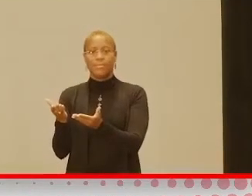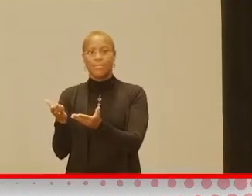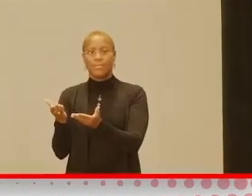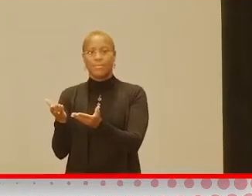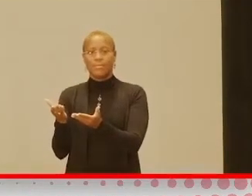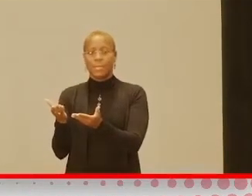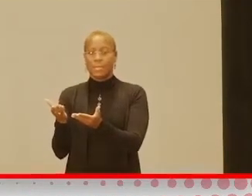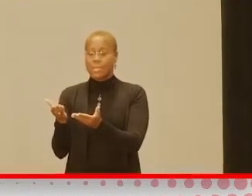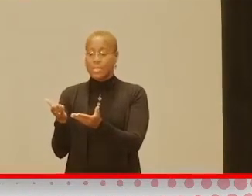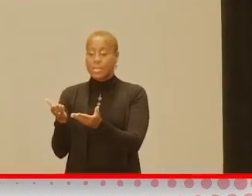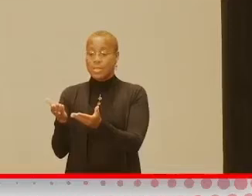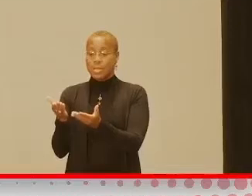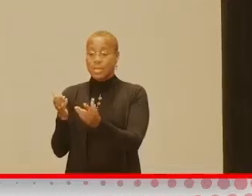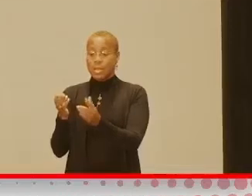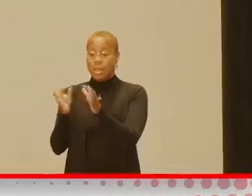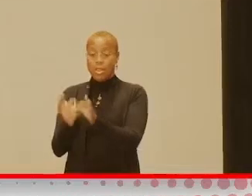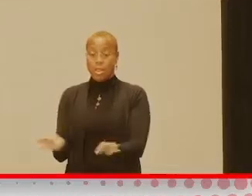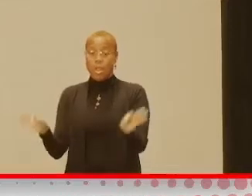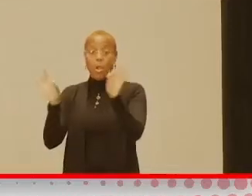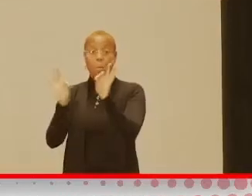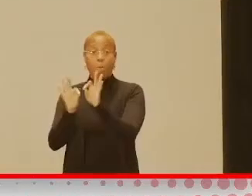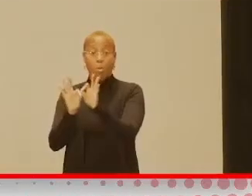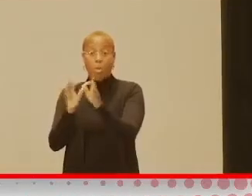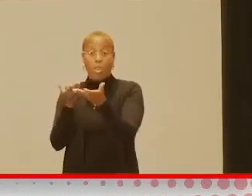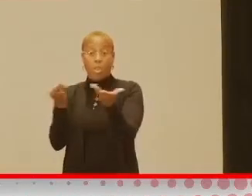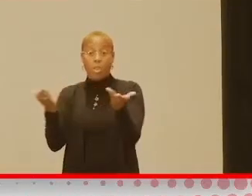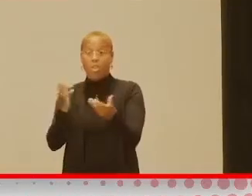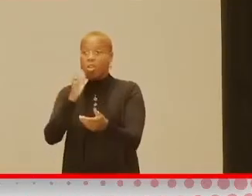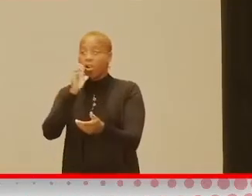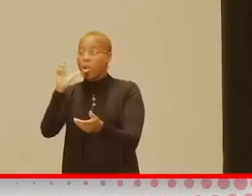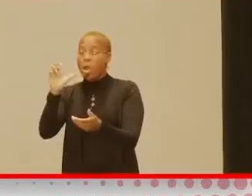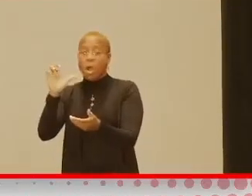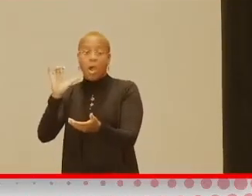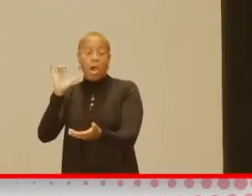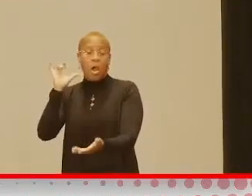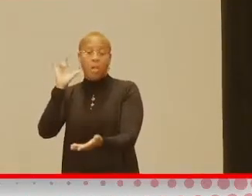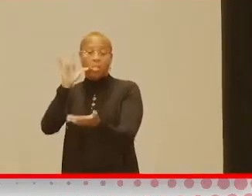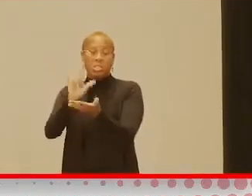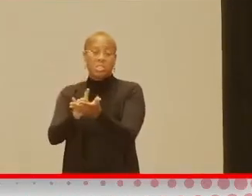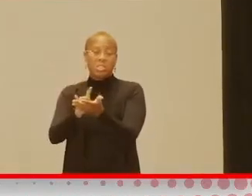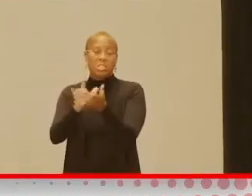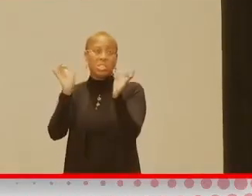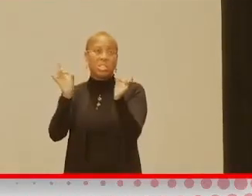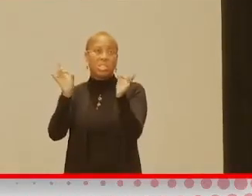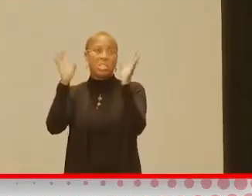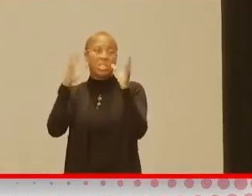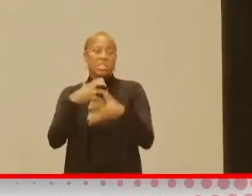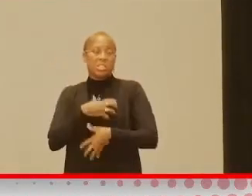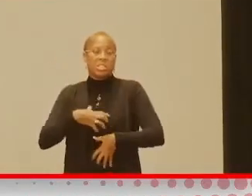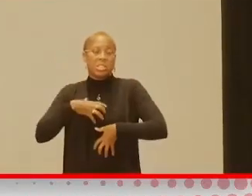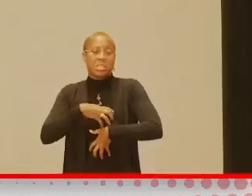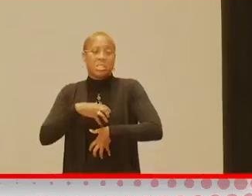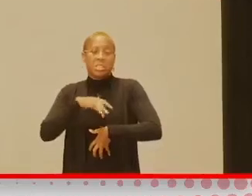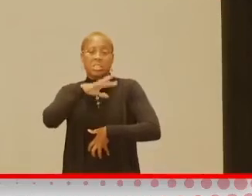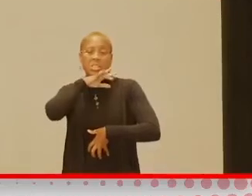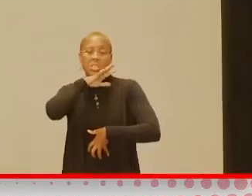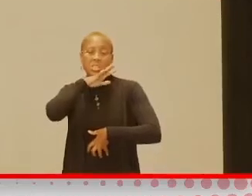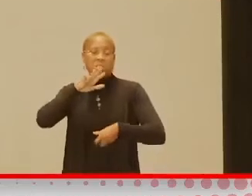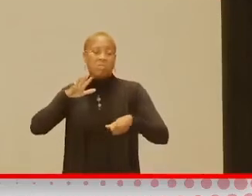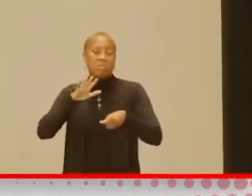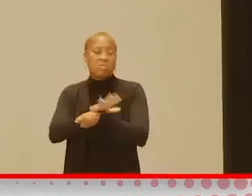The important thing is that they haven't taken you to some horrible, disgusting, filthy place full of